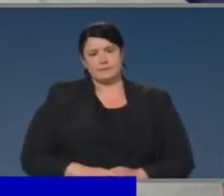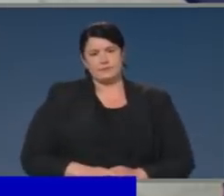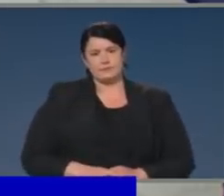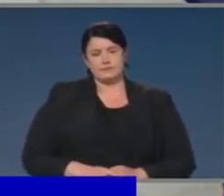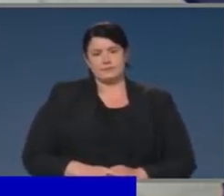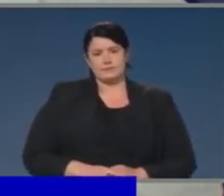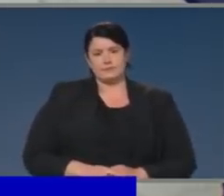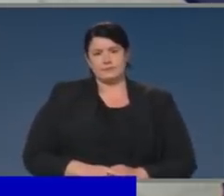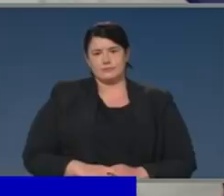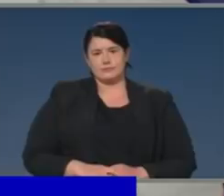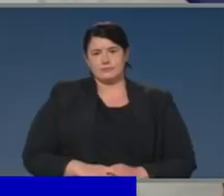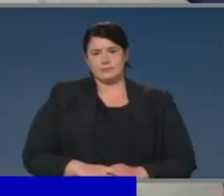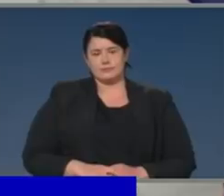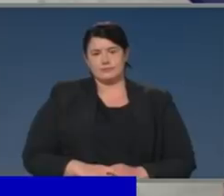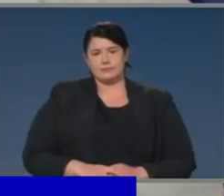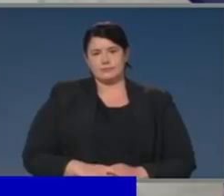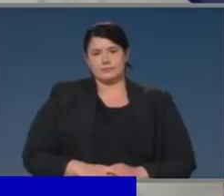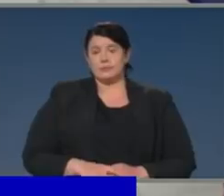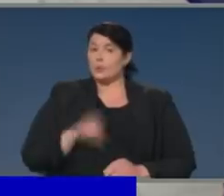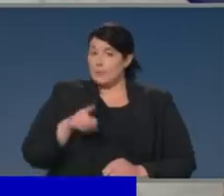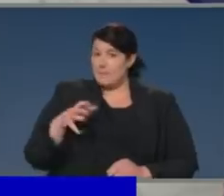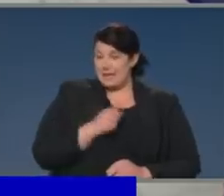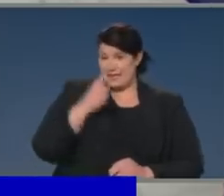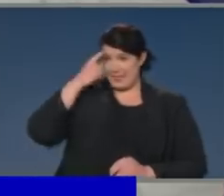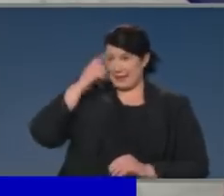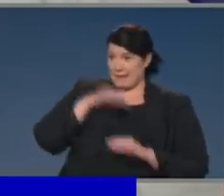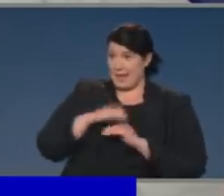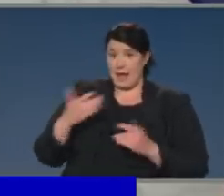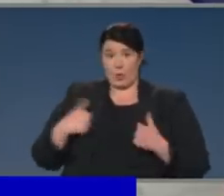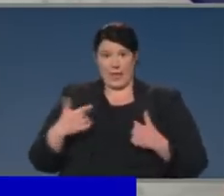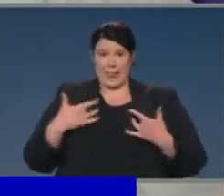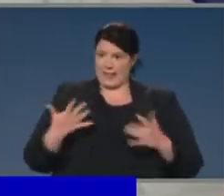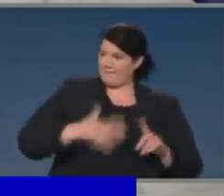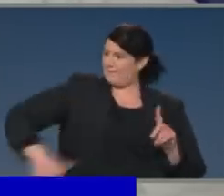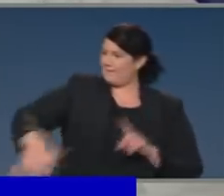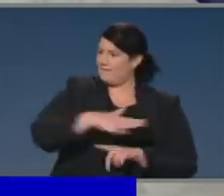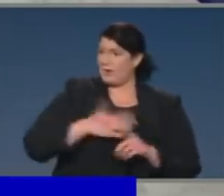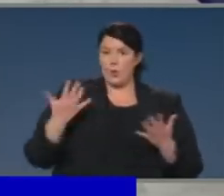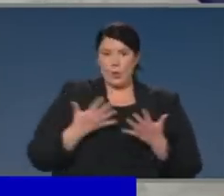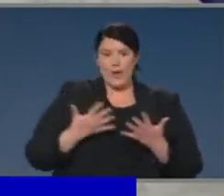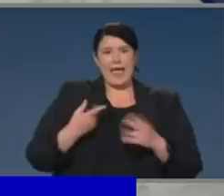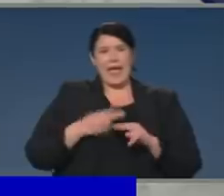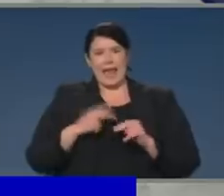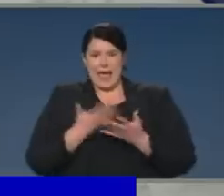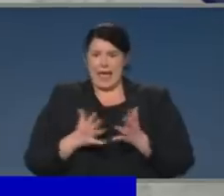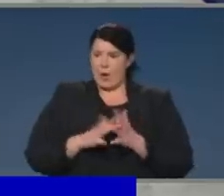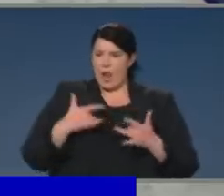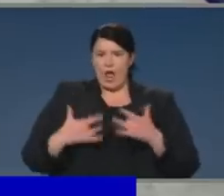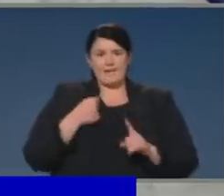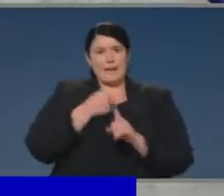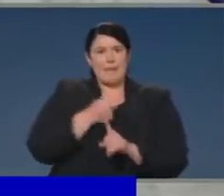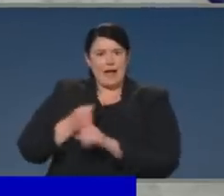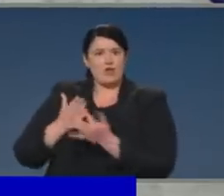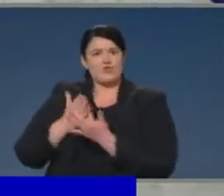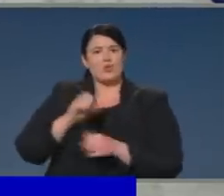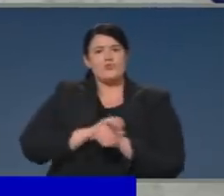can't, in fact, deal with mental illness, without looking at the context in which we all live, and the social consequences. So this plan